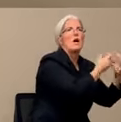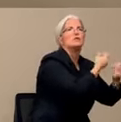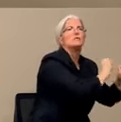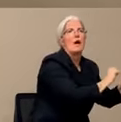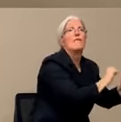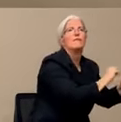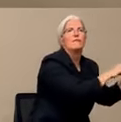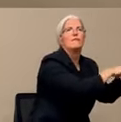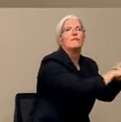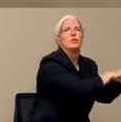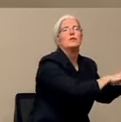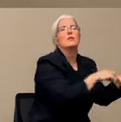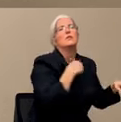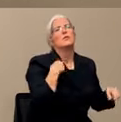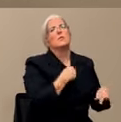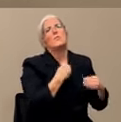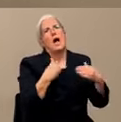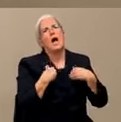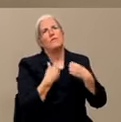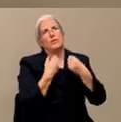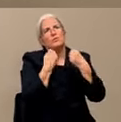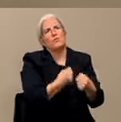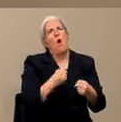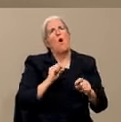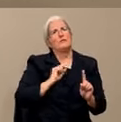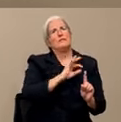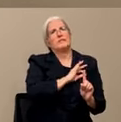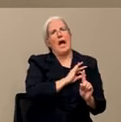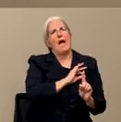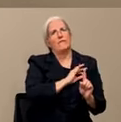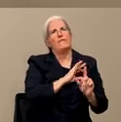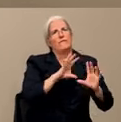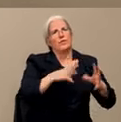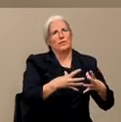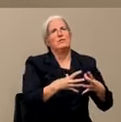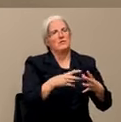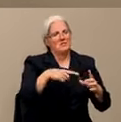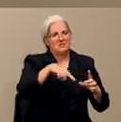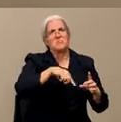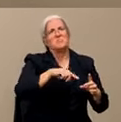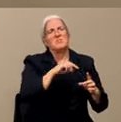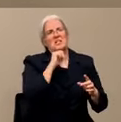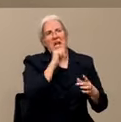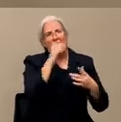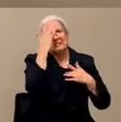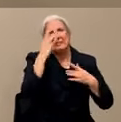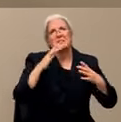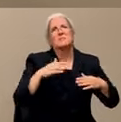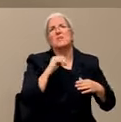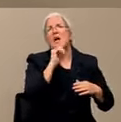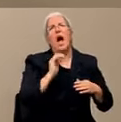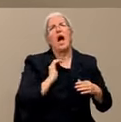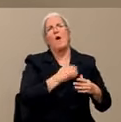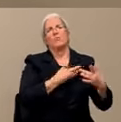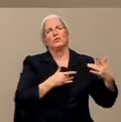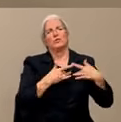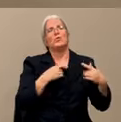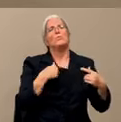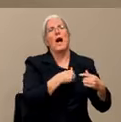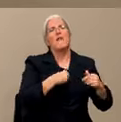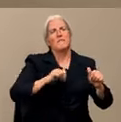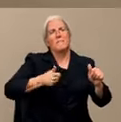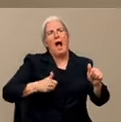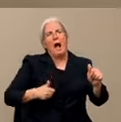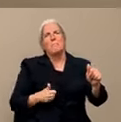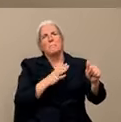plan. Staffing is not one of our short-term concerns. And so what we do, we have kind of an incremental